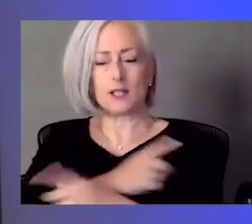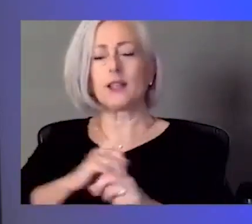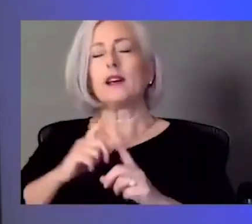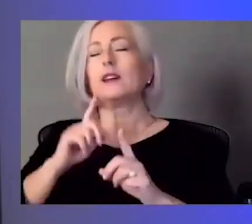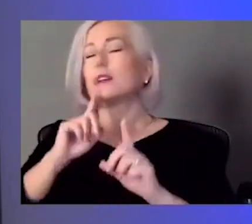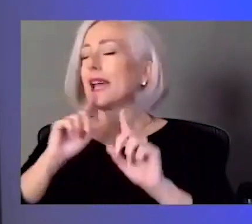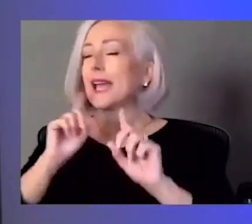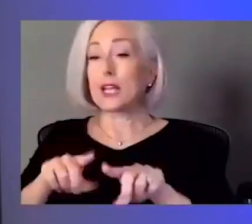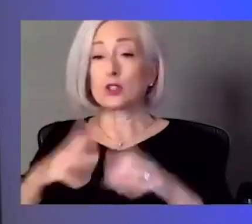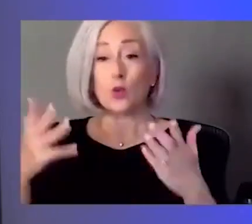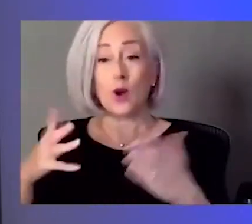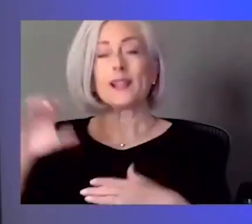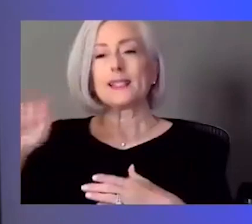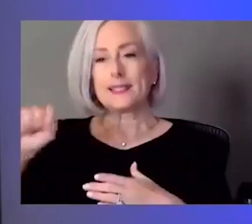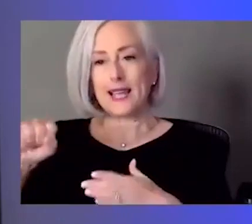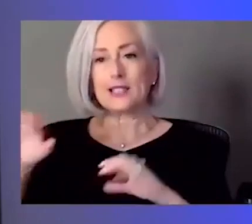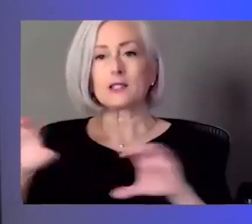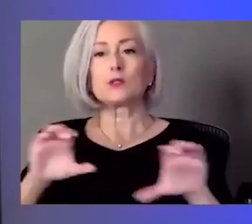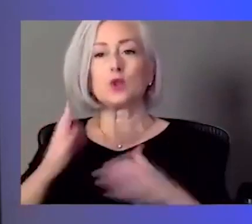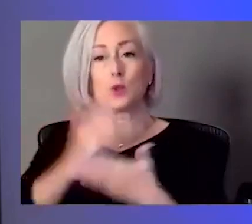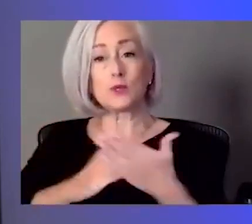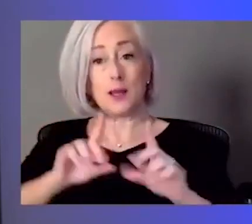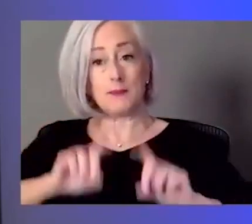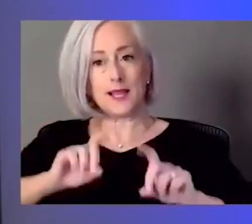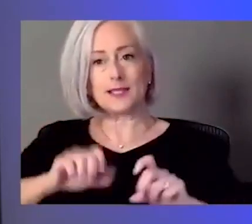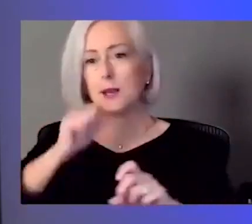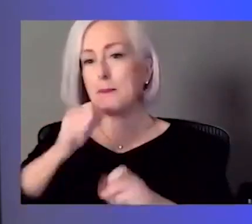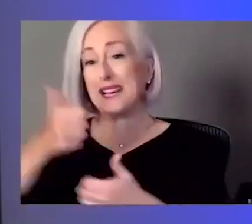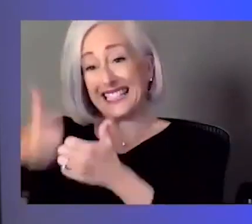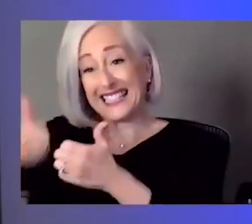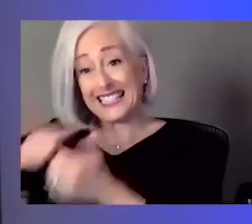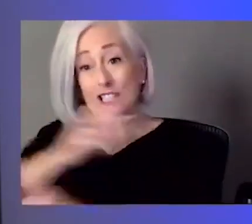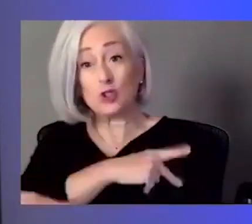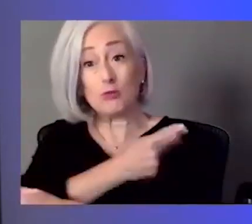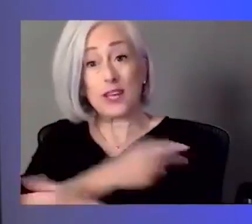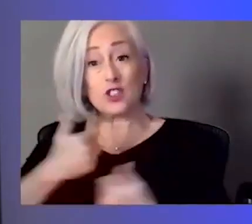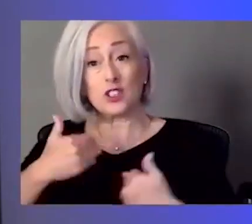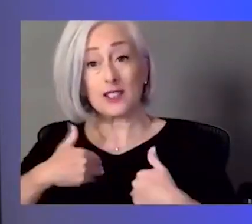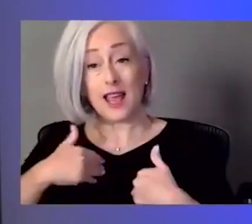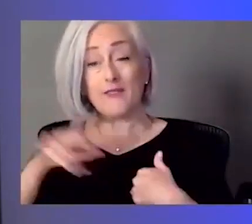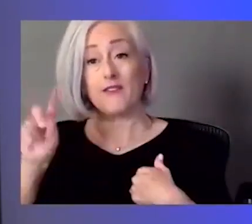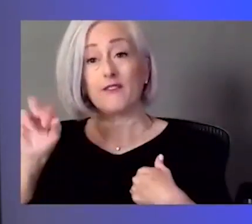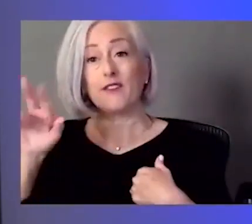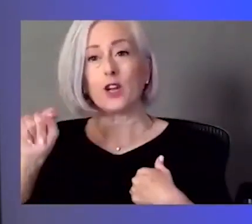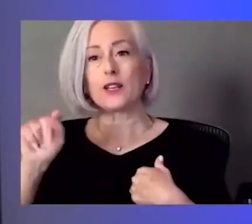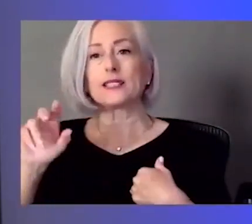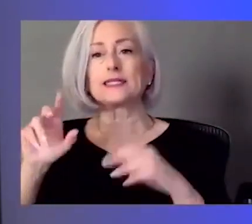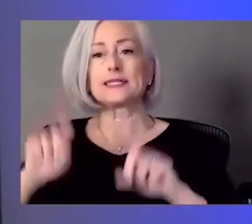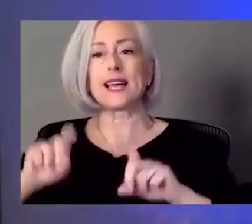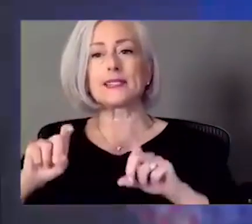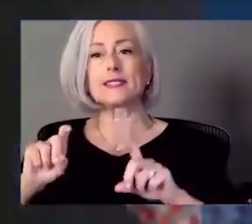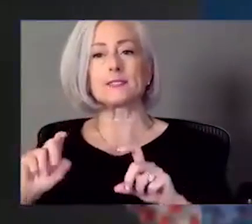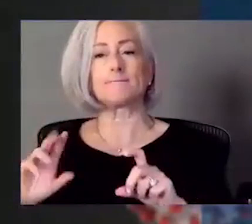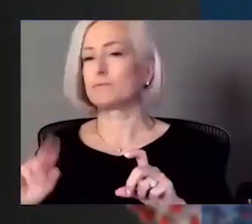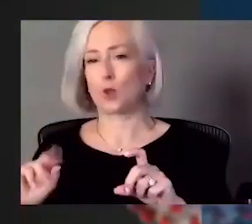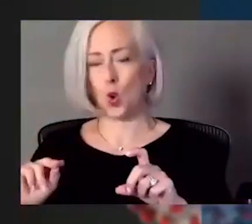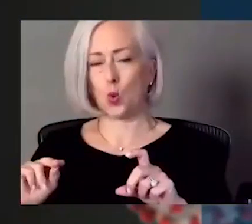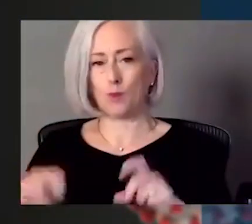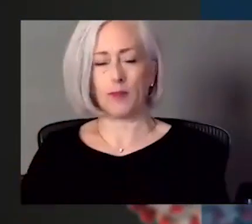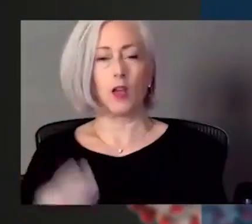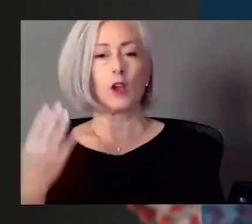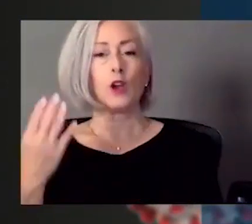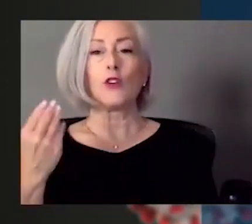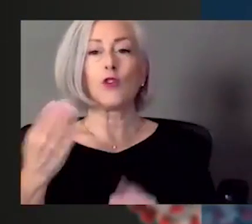some testing, but it's not every single one of our, uh, patients with a positive test. 14 states have reached 70% of